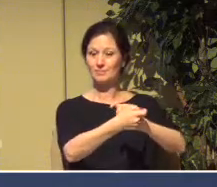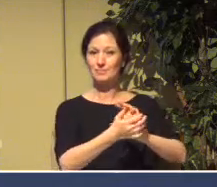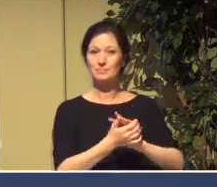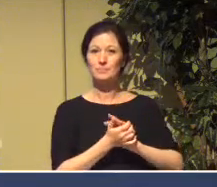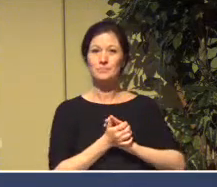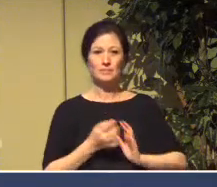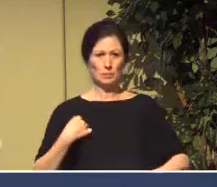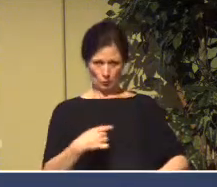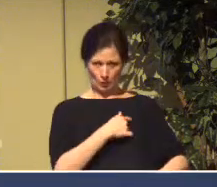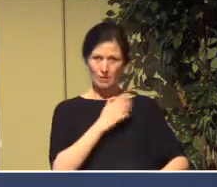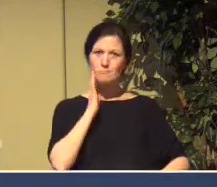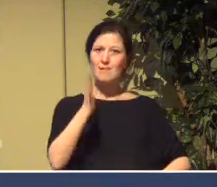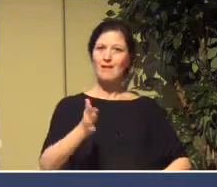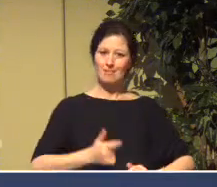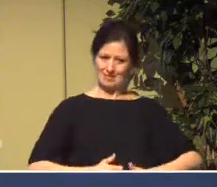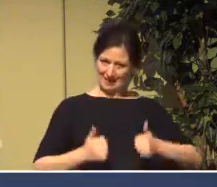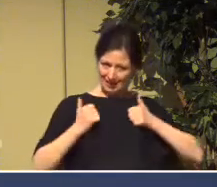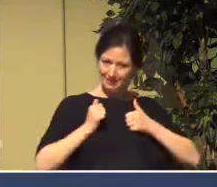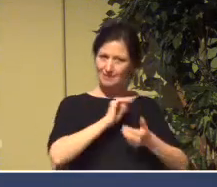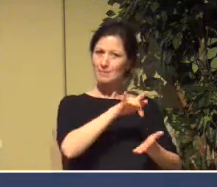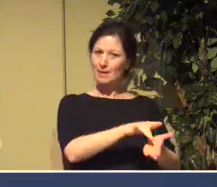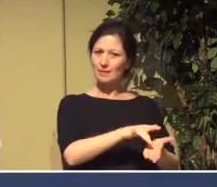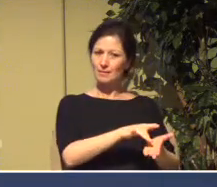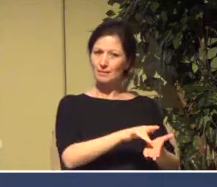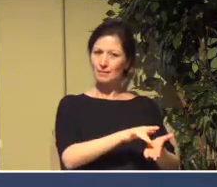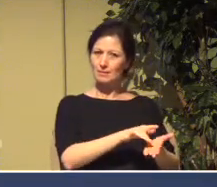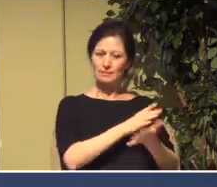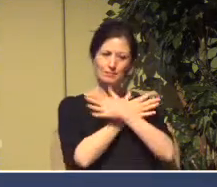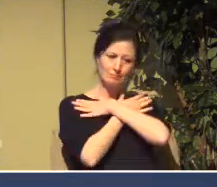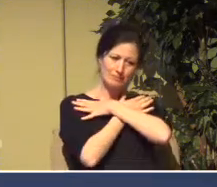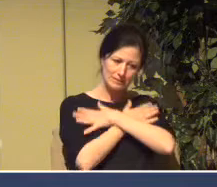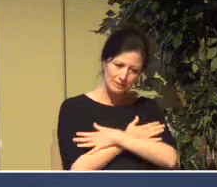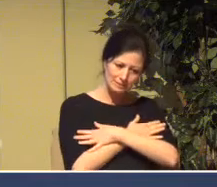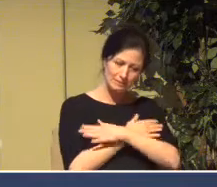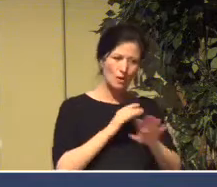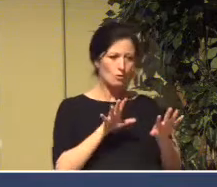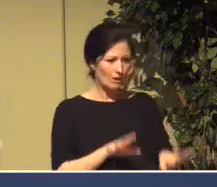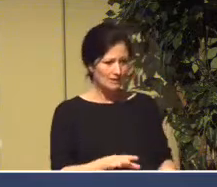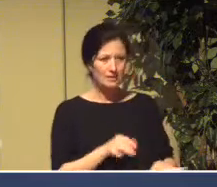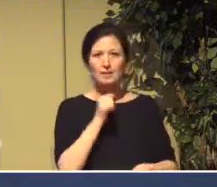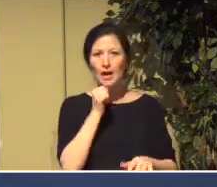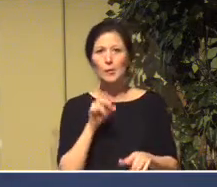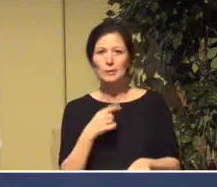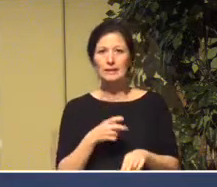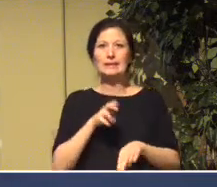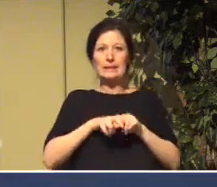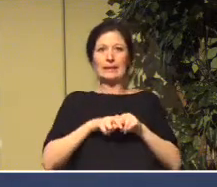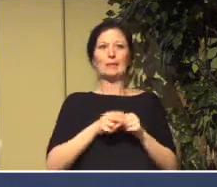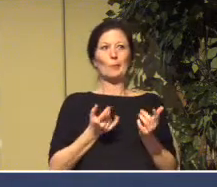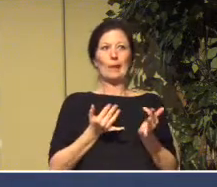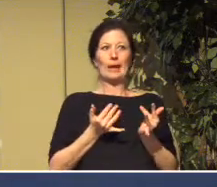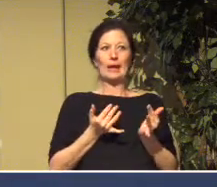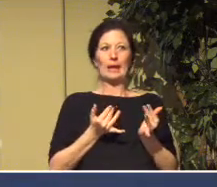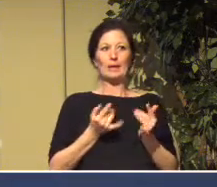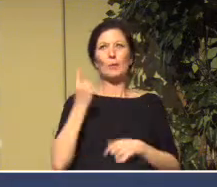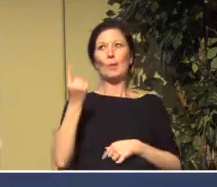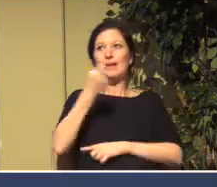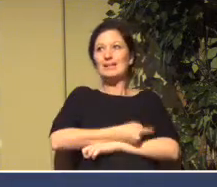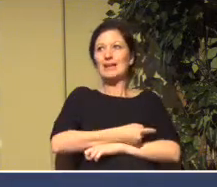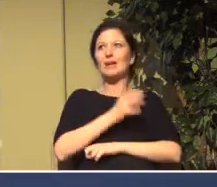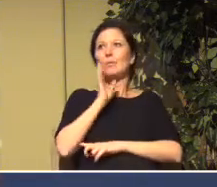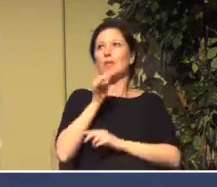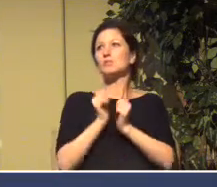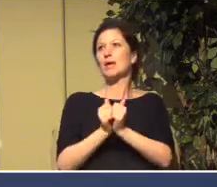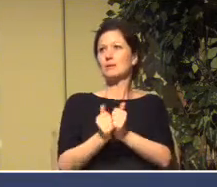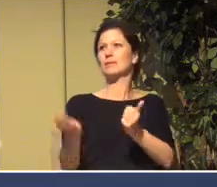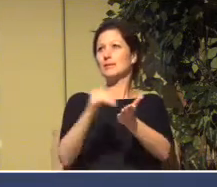of this, and we're going to settle here. We're not just going to wait it out and say, oh well, we'll get back together someday, some way. But